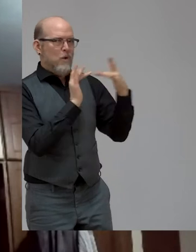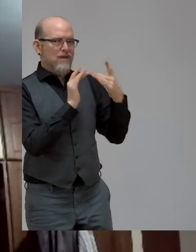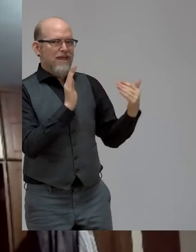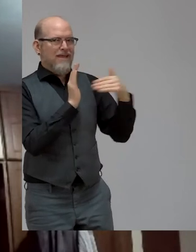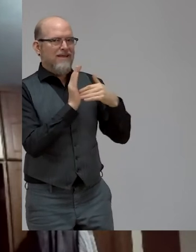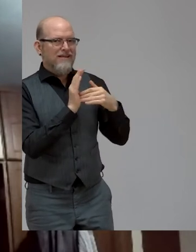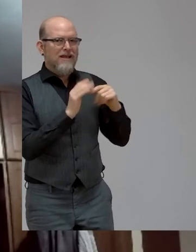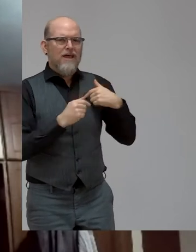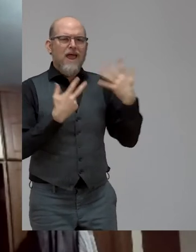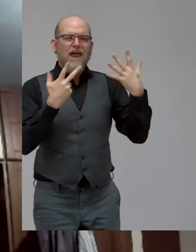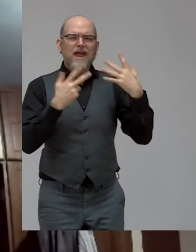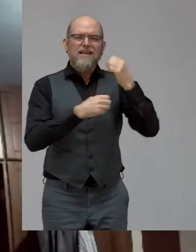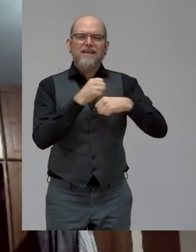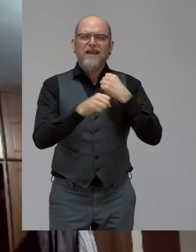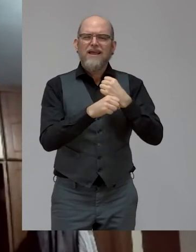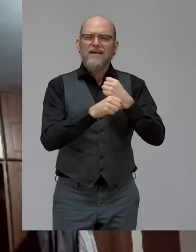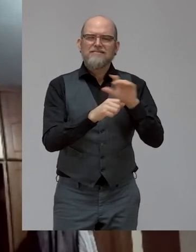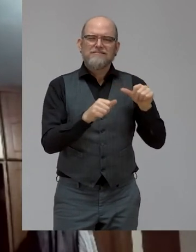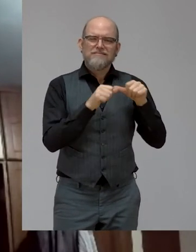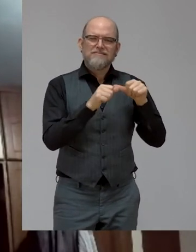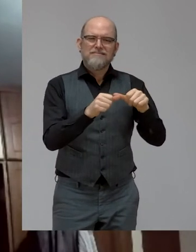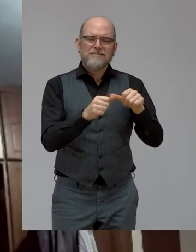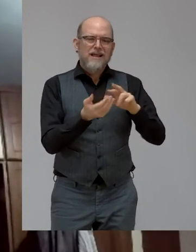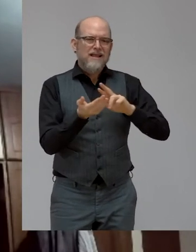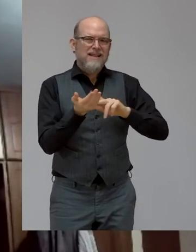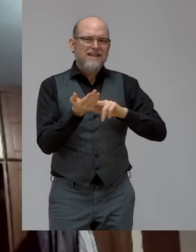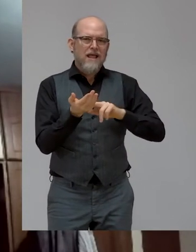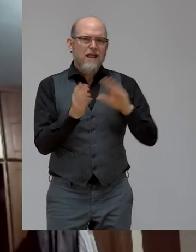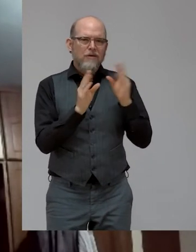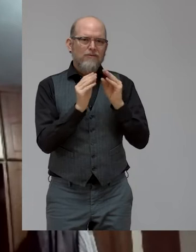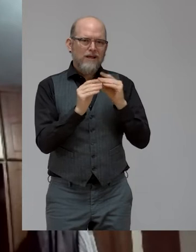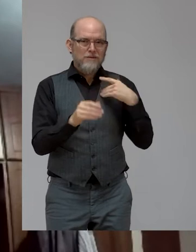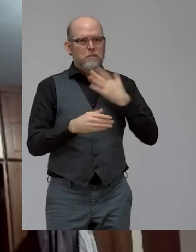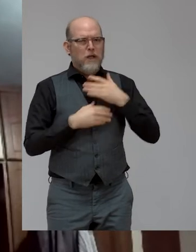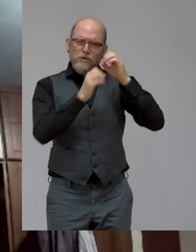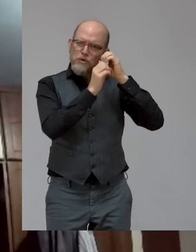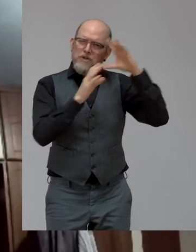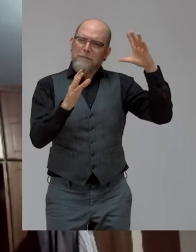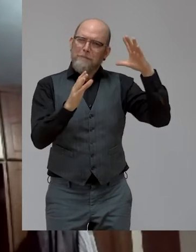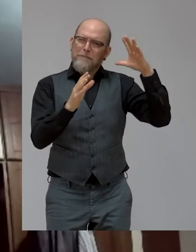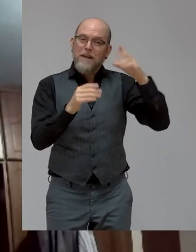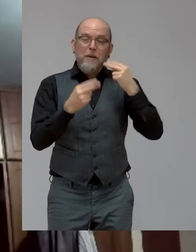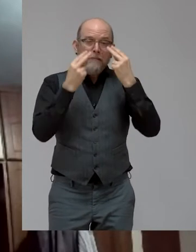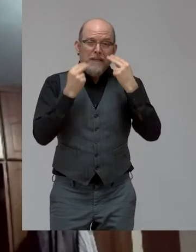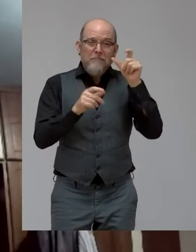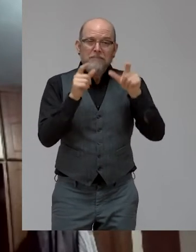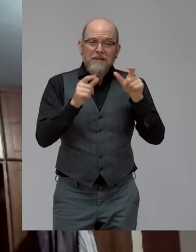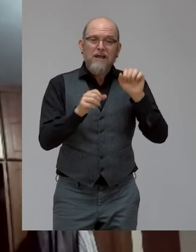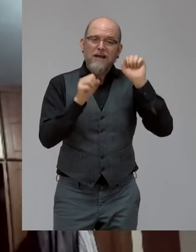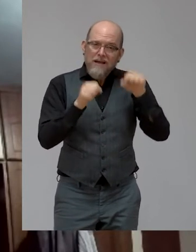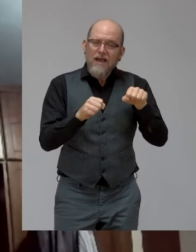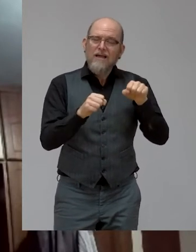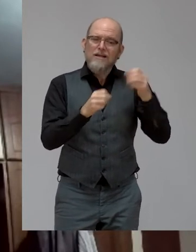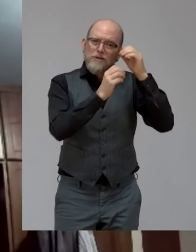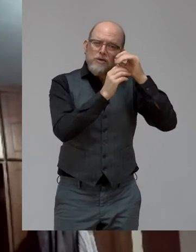and for this digital conference. I have a dream. And thank you for asking a blind person to share a dream, which always comes as a